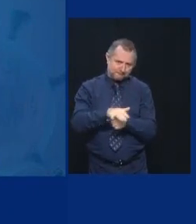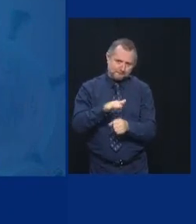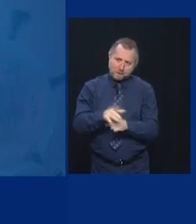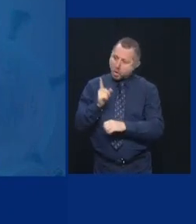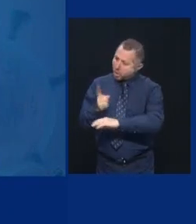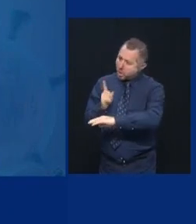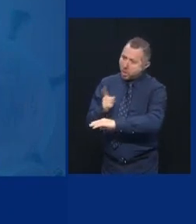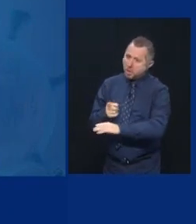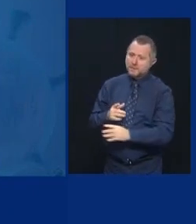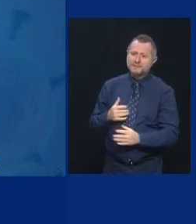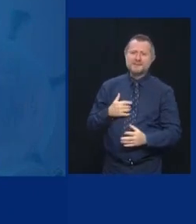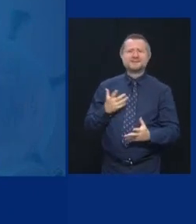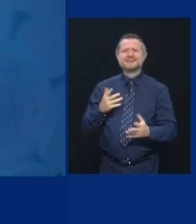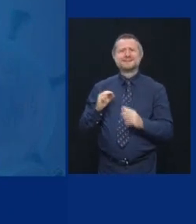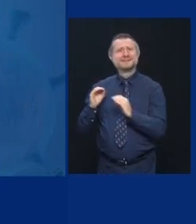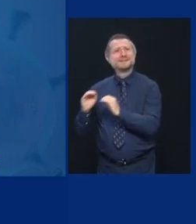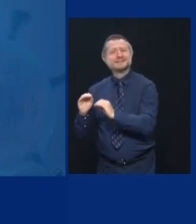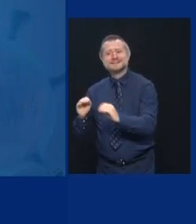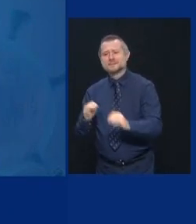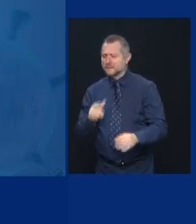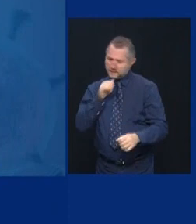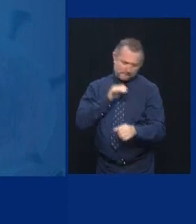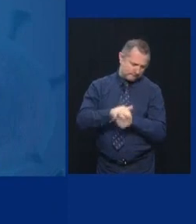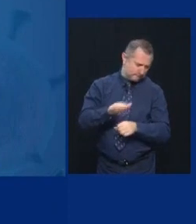education, that's not enforcement.